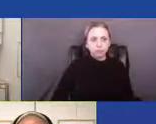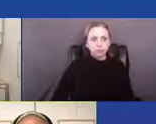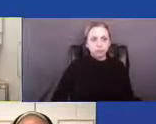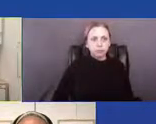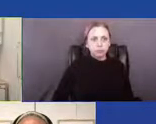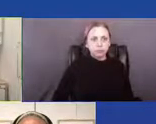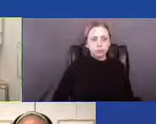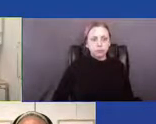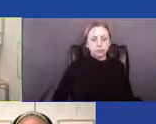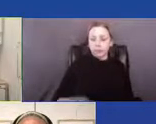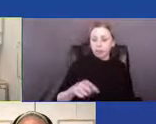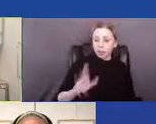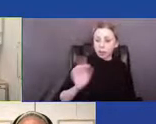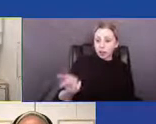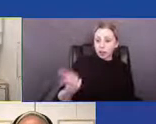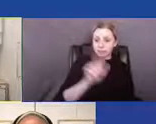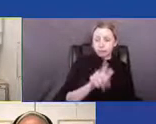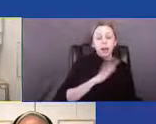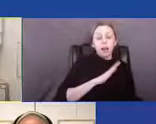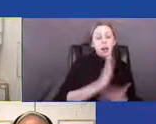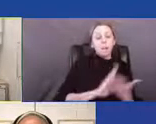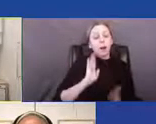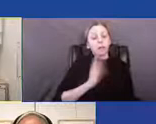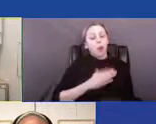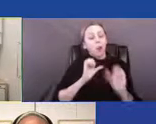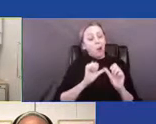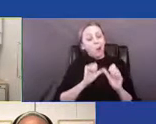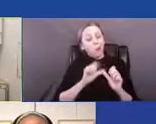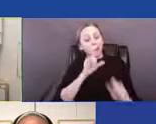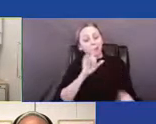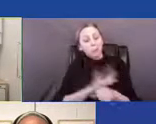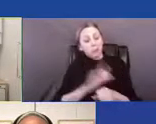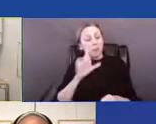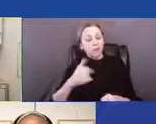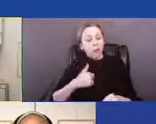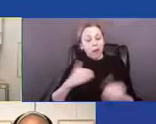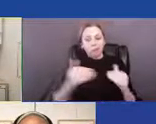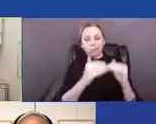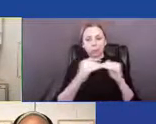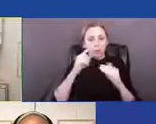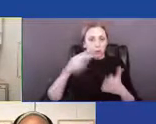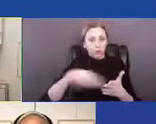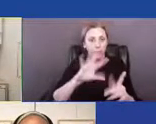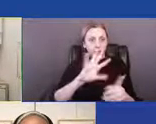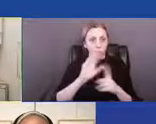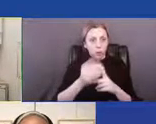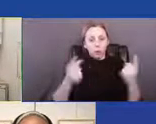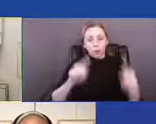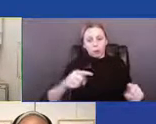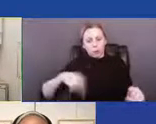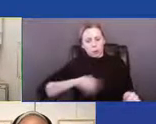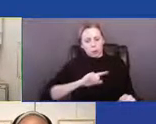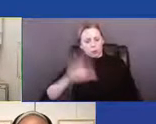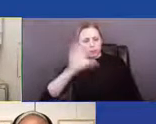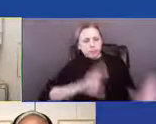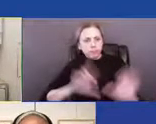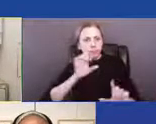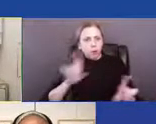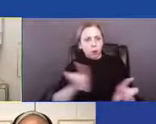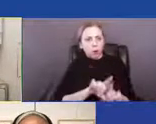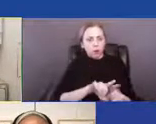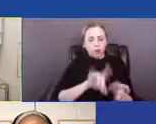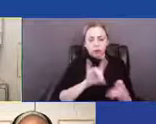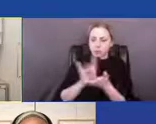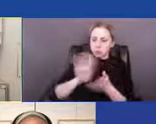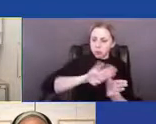As a part of our ongoing commitment to foster equity in dance and culture, we seek to also dismantle